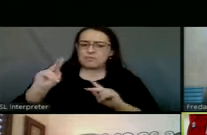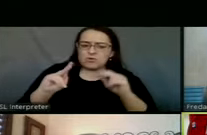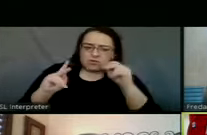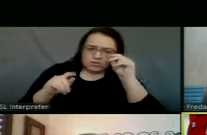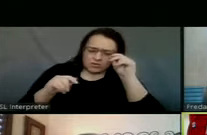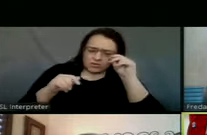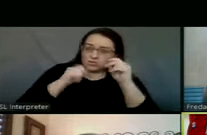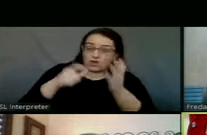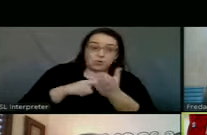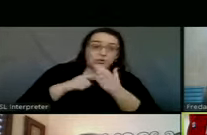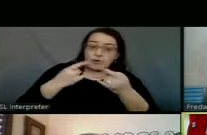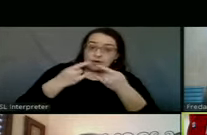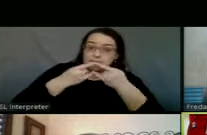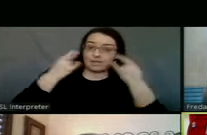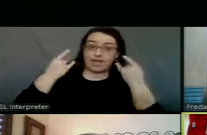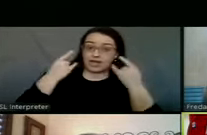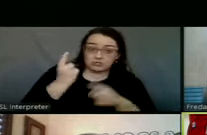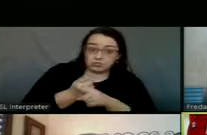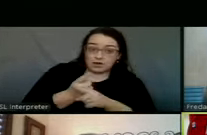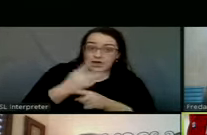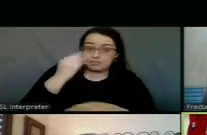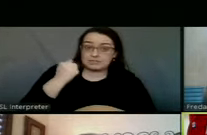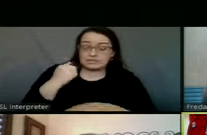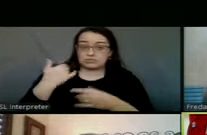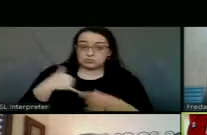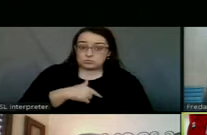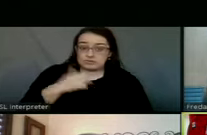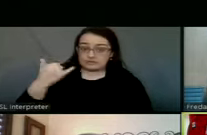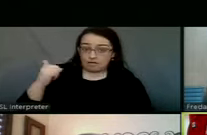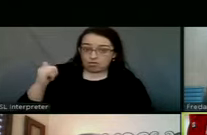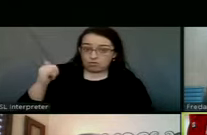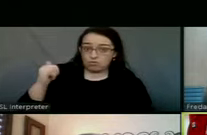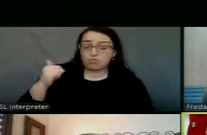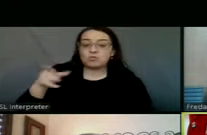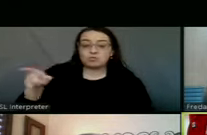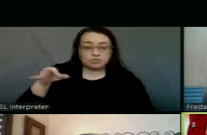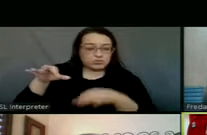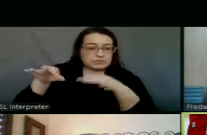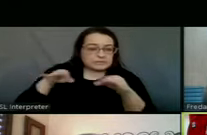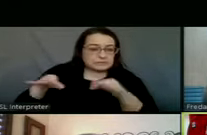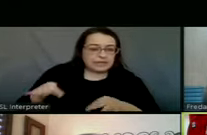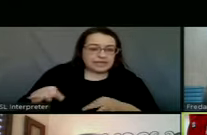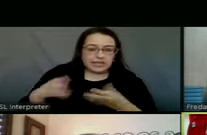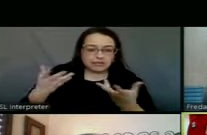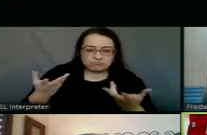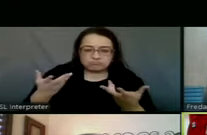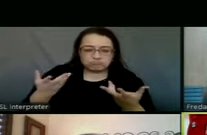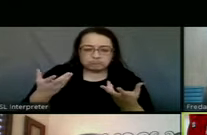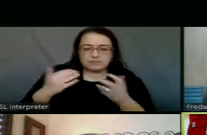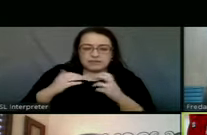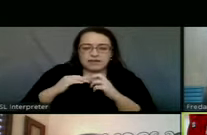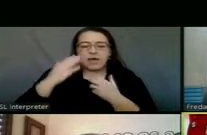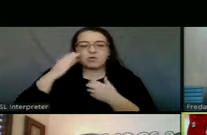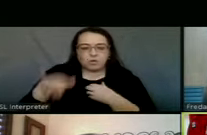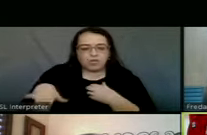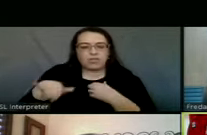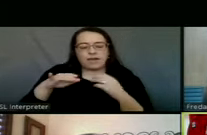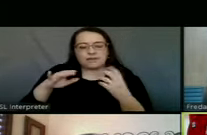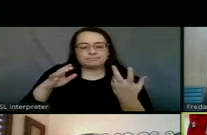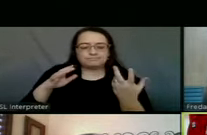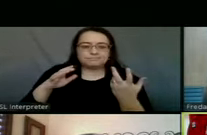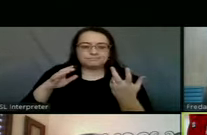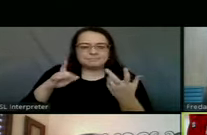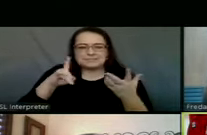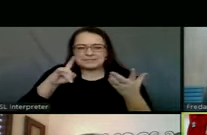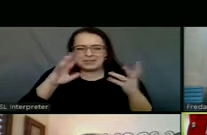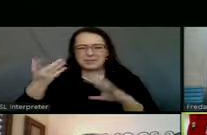we're no longer required to wear masks, right, now that we're in yellow. Would you talk about that and just how I know the message is